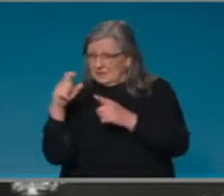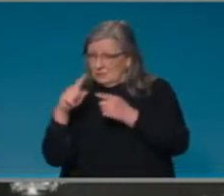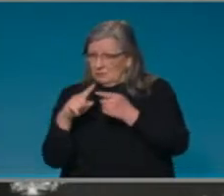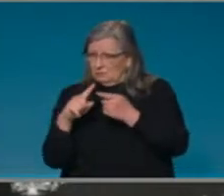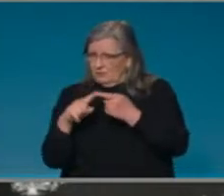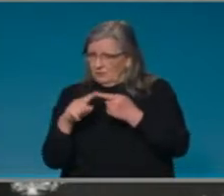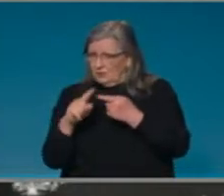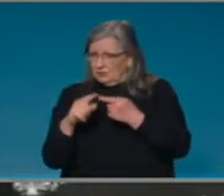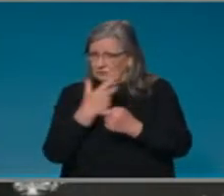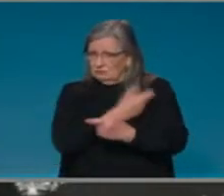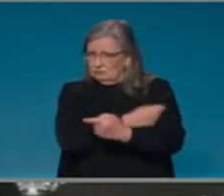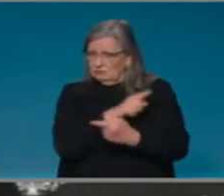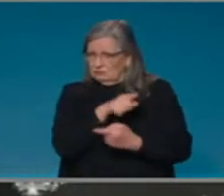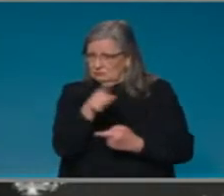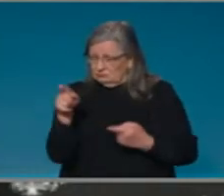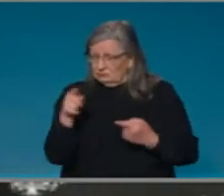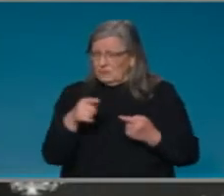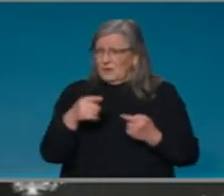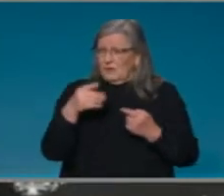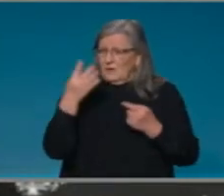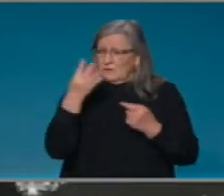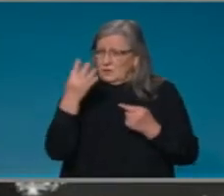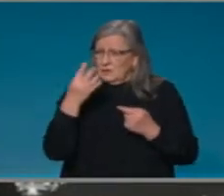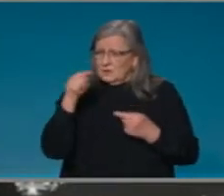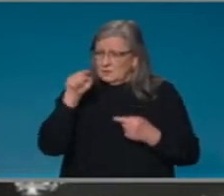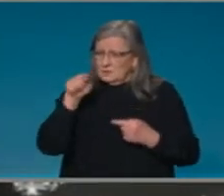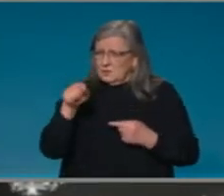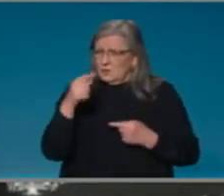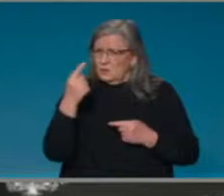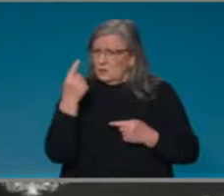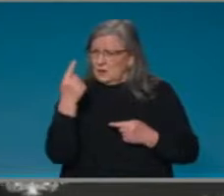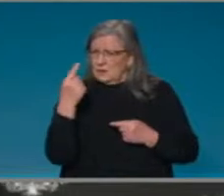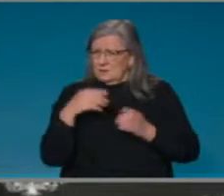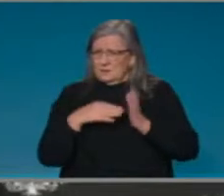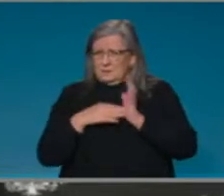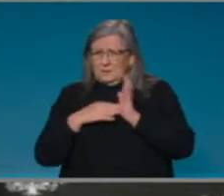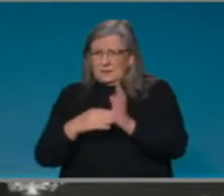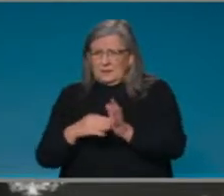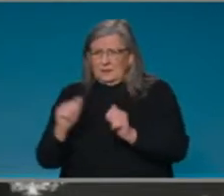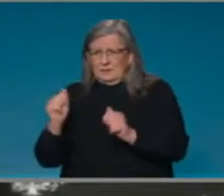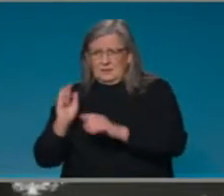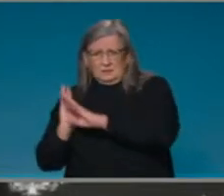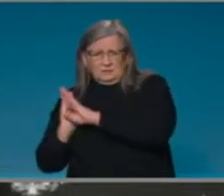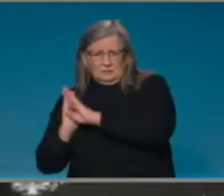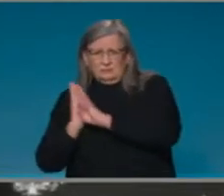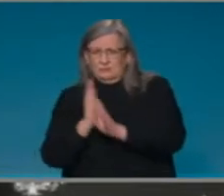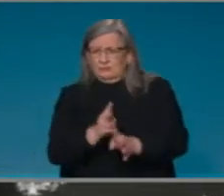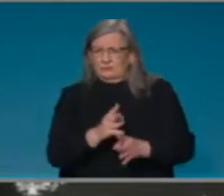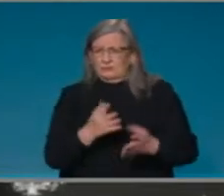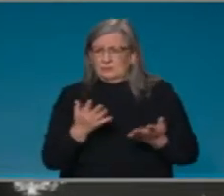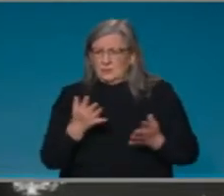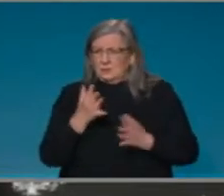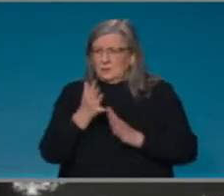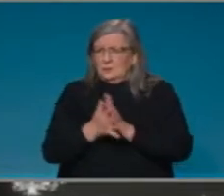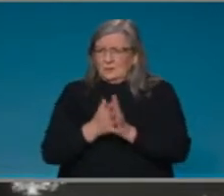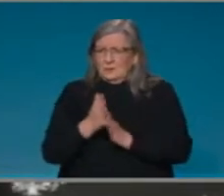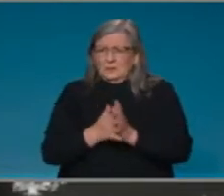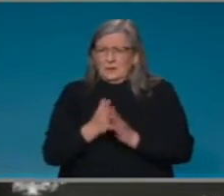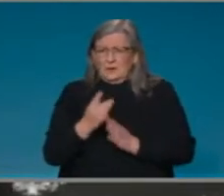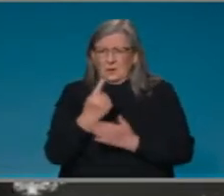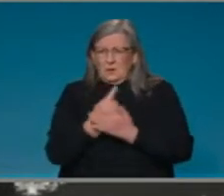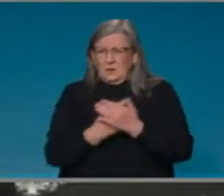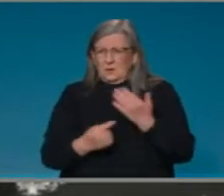million Australians who've come forward to be vaccinated. What that means is there's less than 400,000